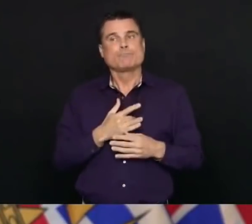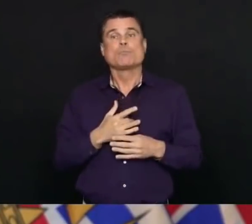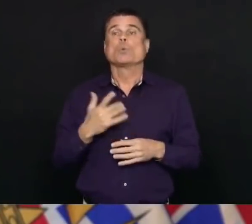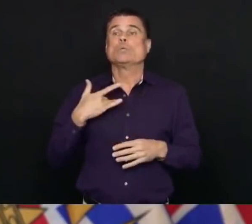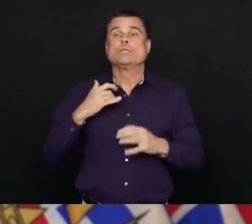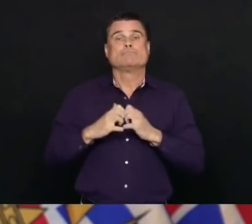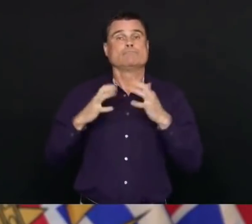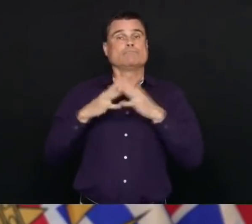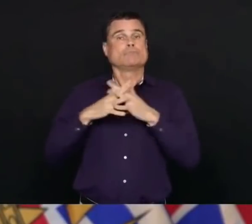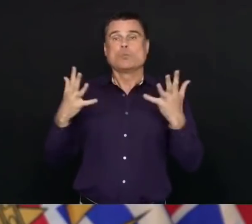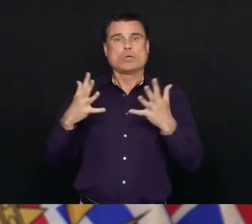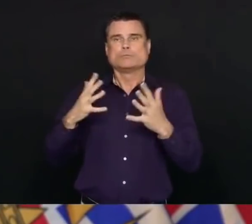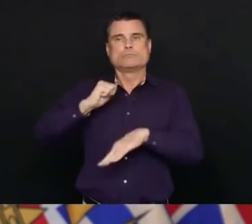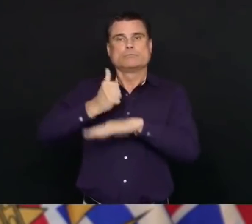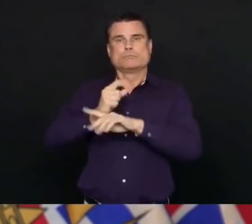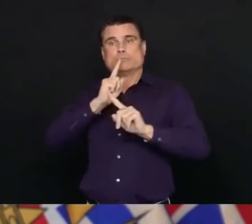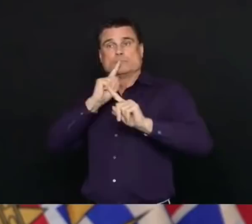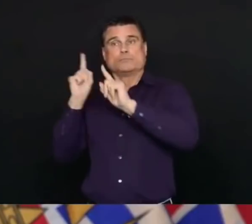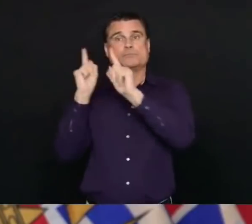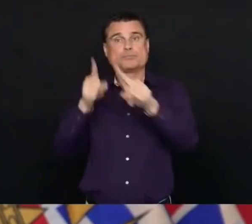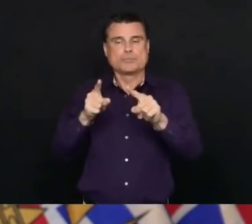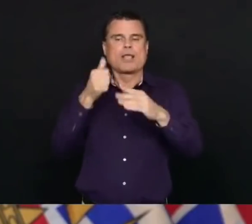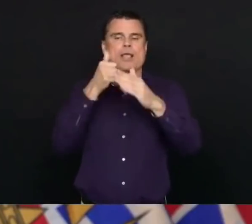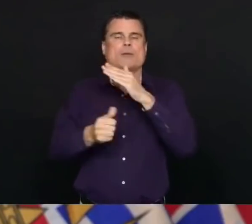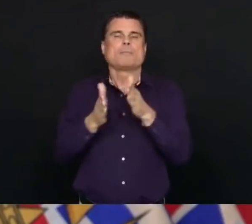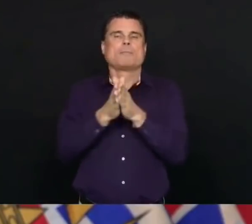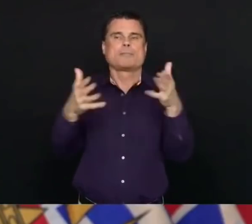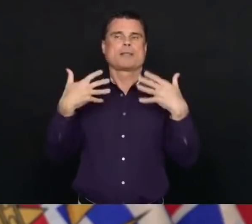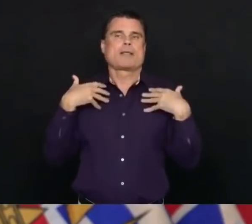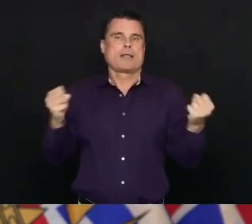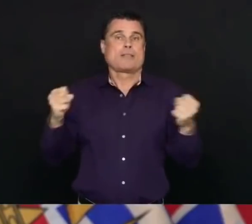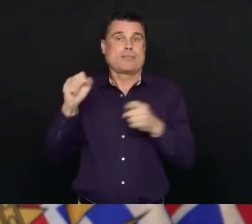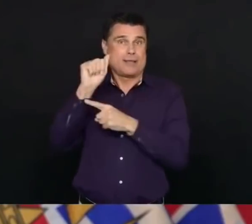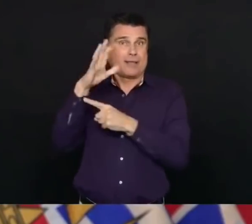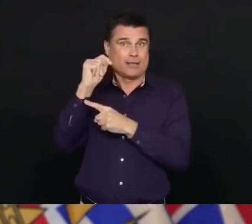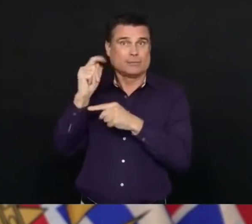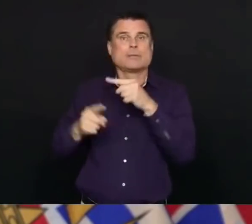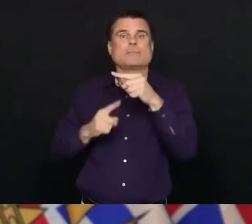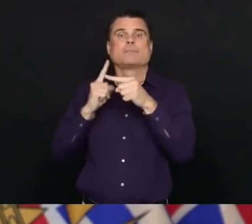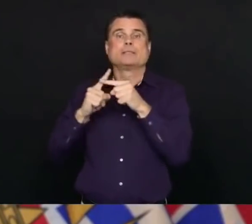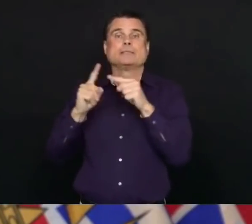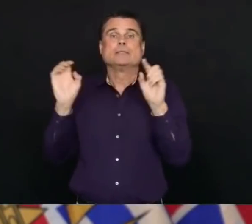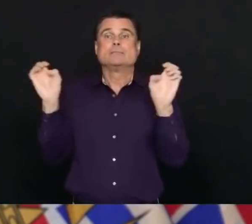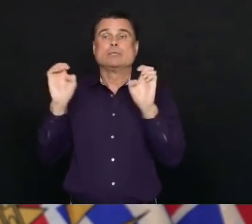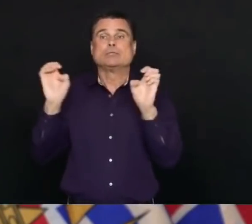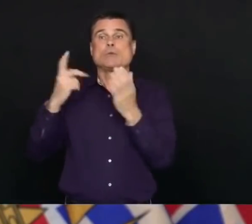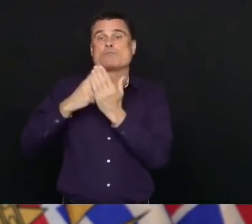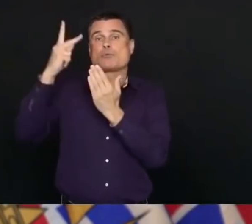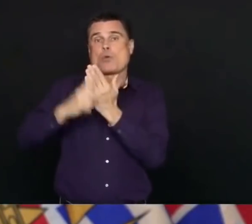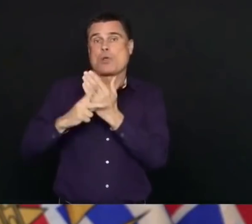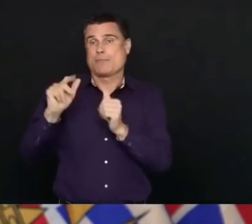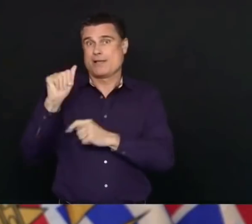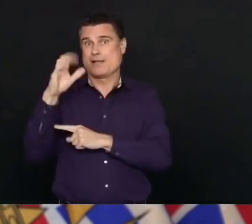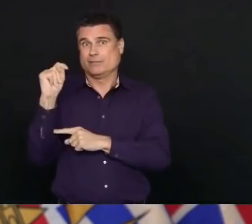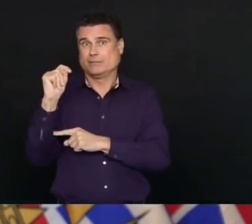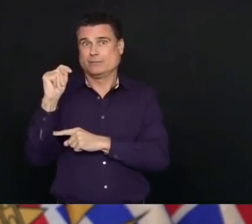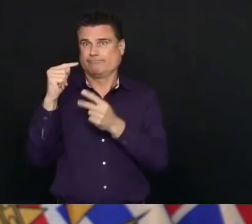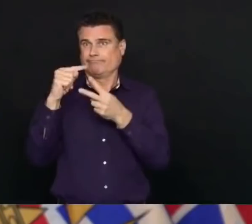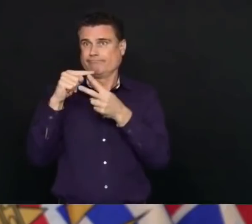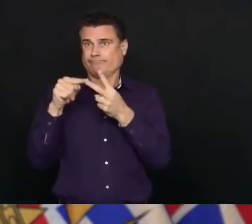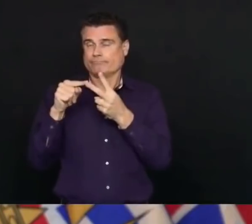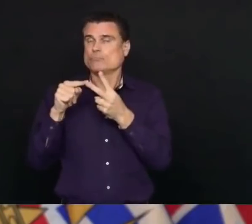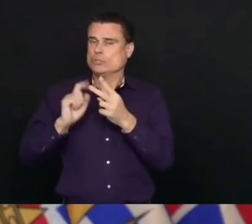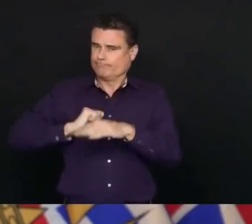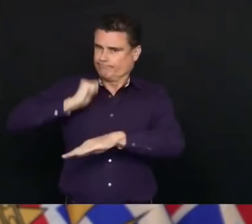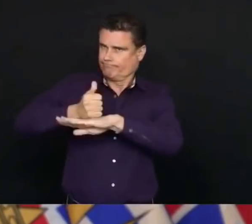that I've given and under the Emergency Programs Act to implement a process to make it possible